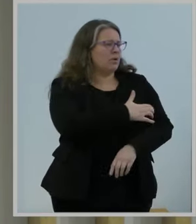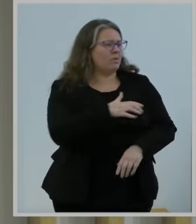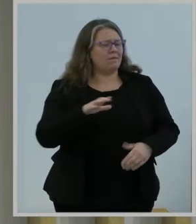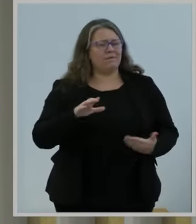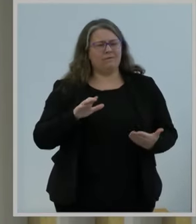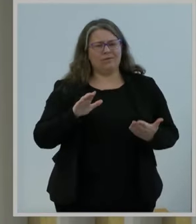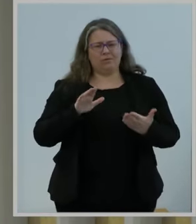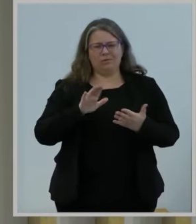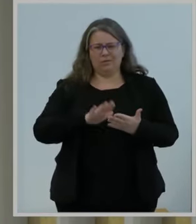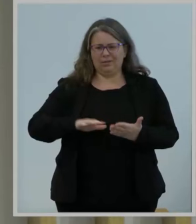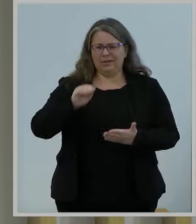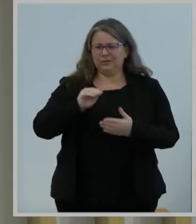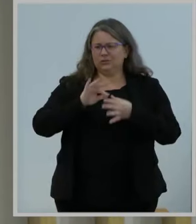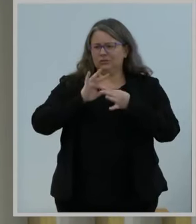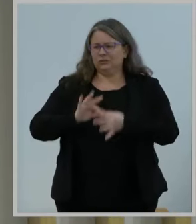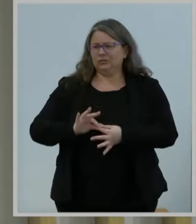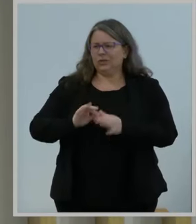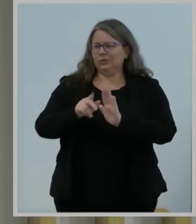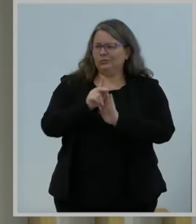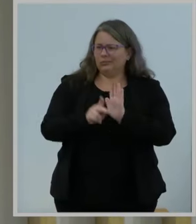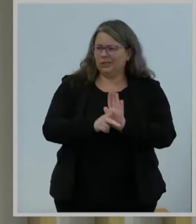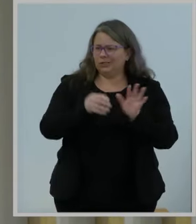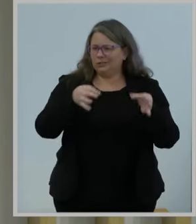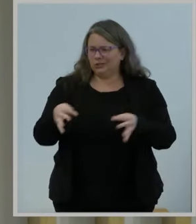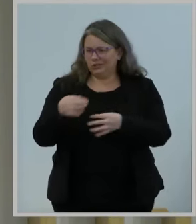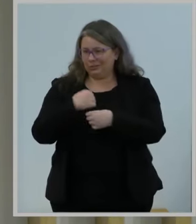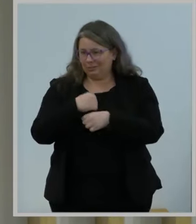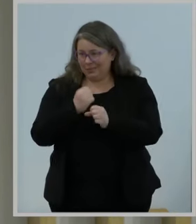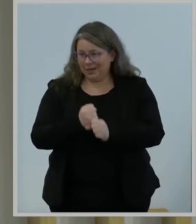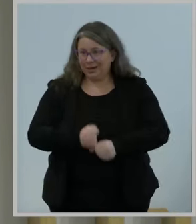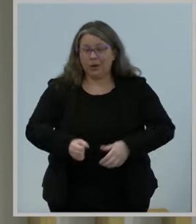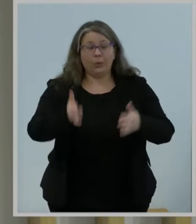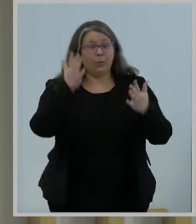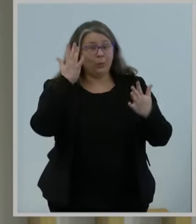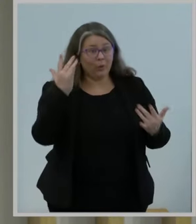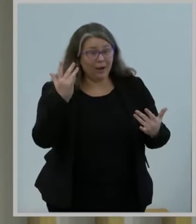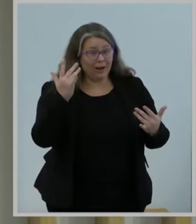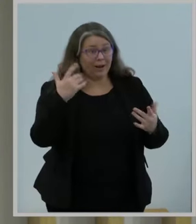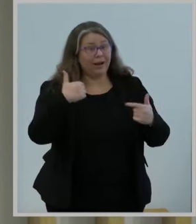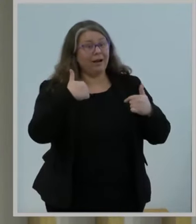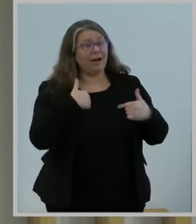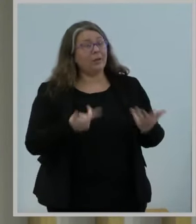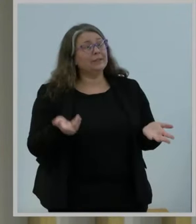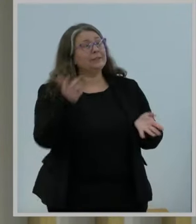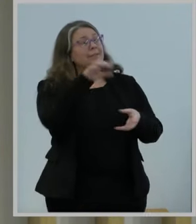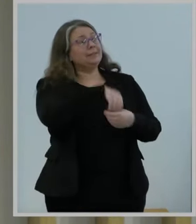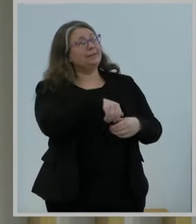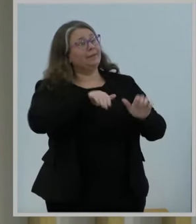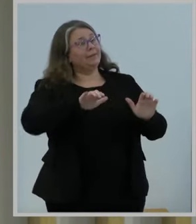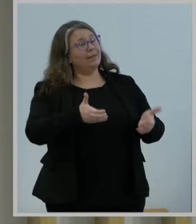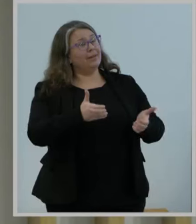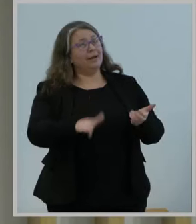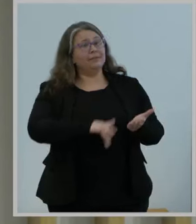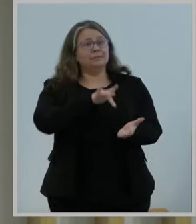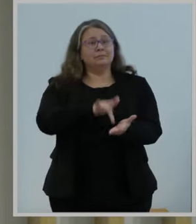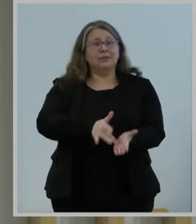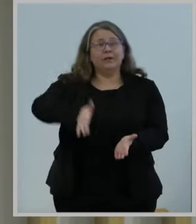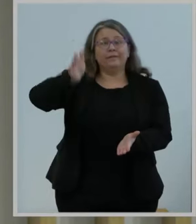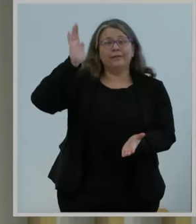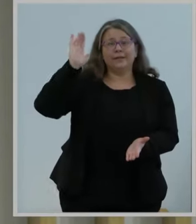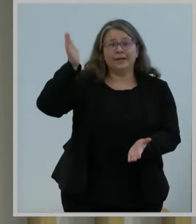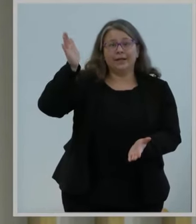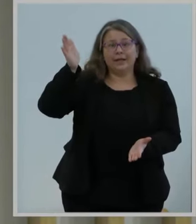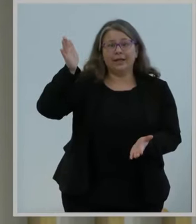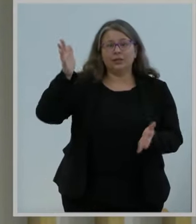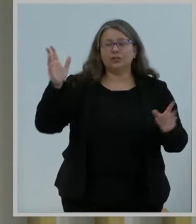when the national test of the wireless emergency alert system went off mid-lecture. Students